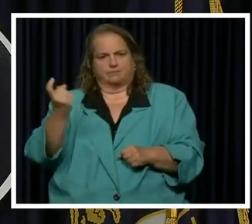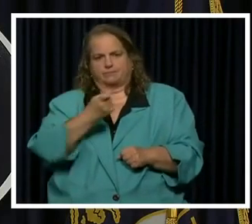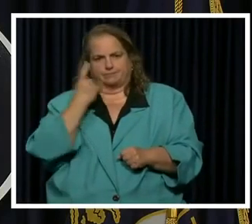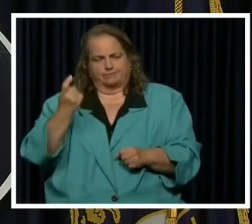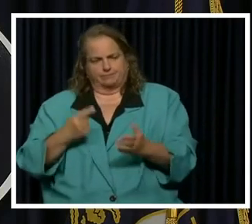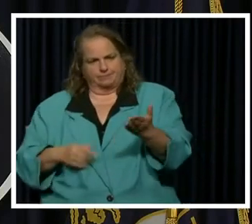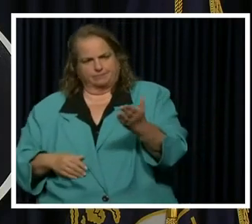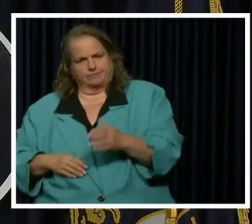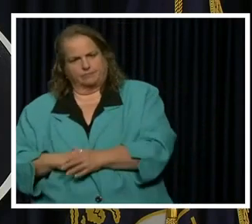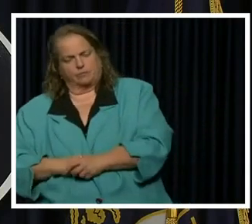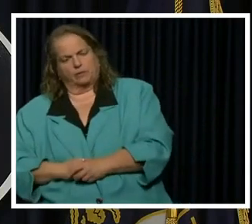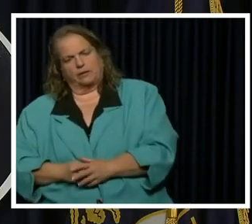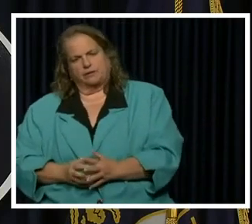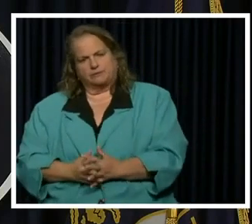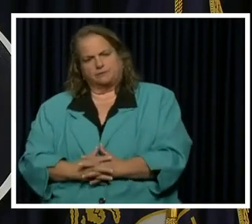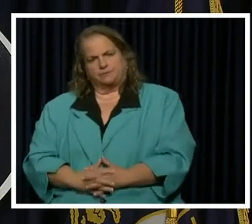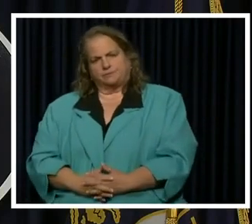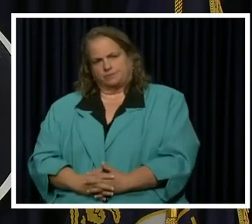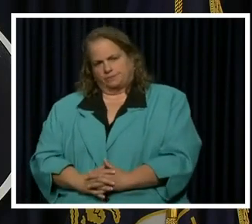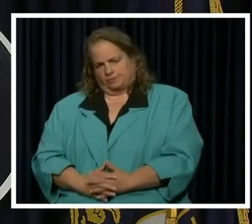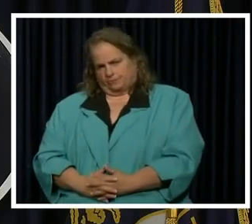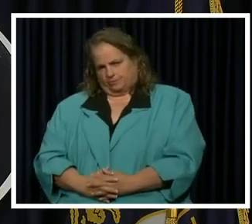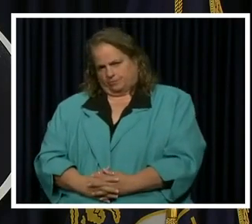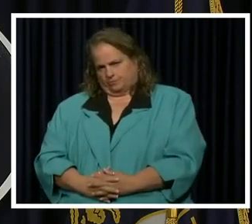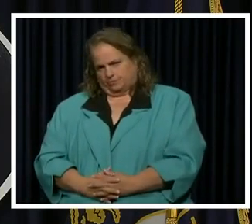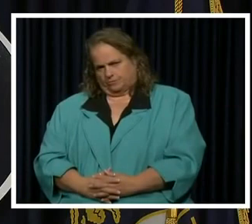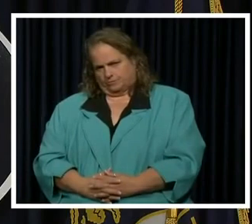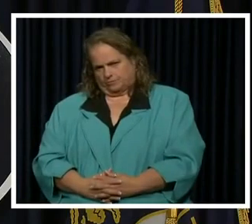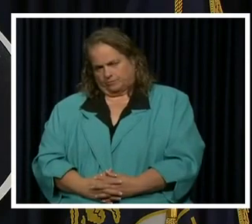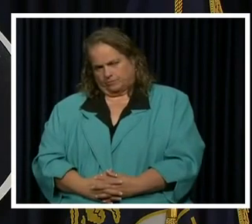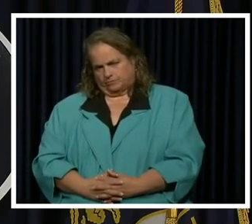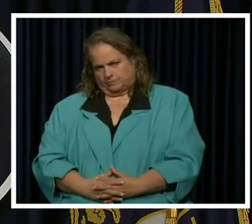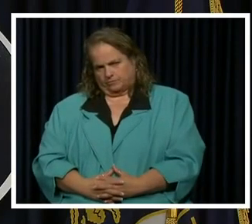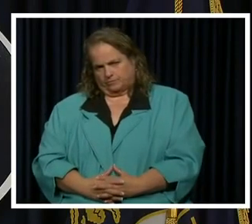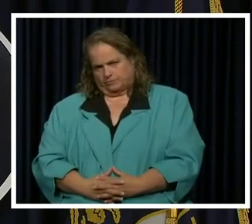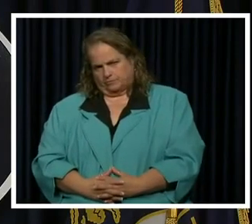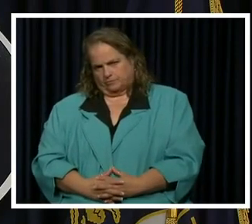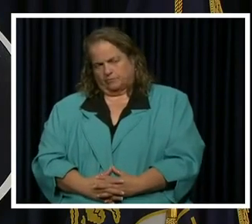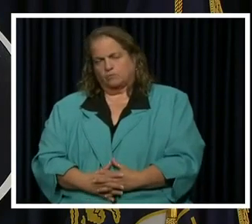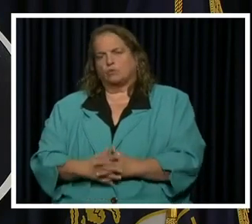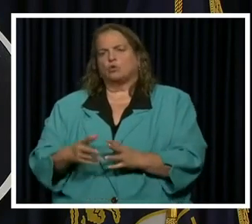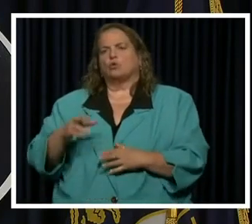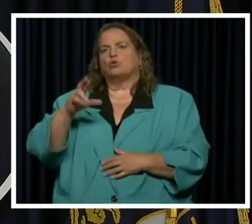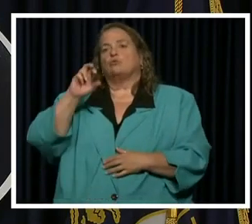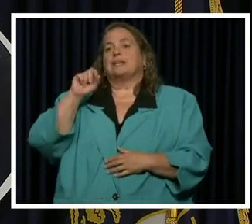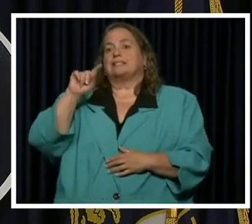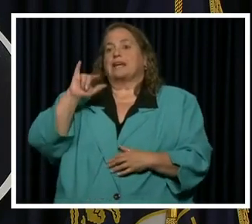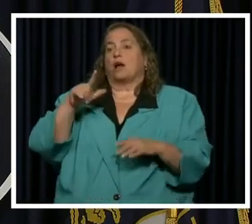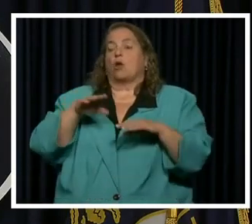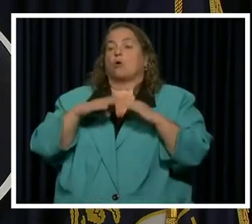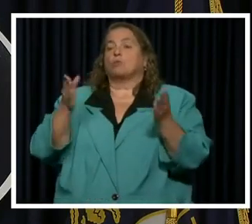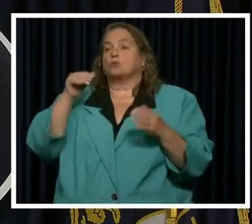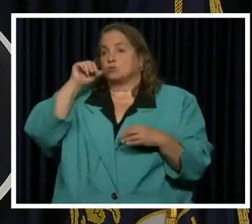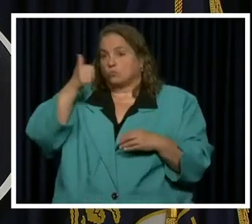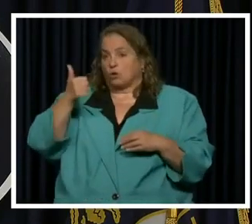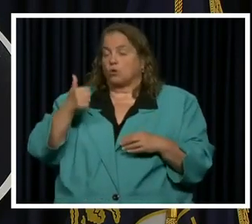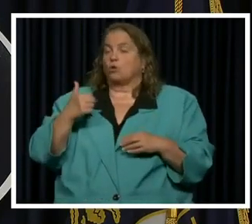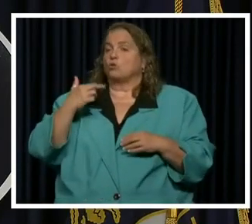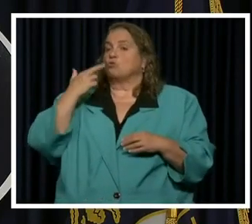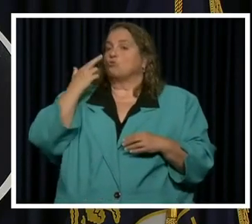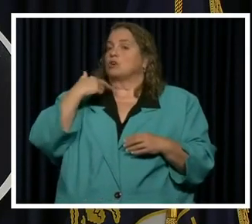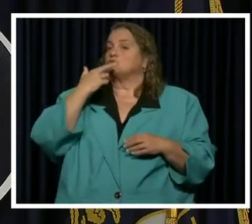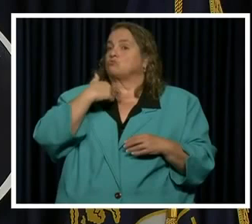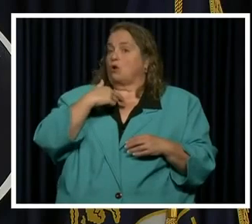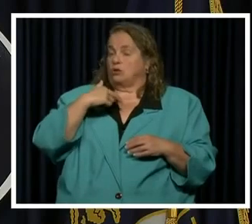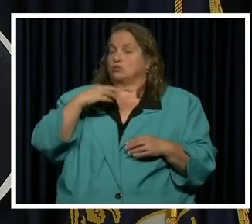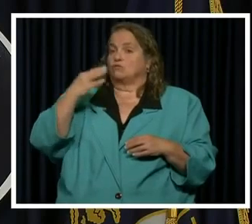retail opens tomorrow, restaurants, Friday 33% capacity for both of those. What will